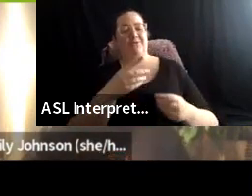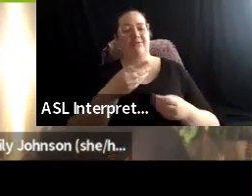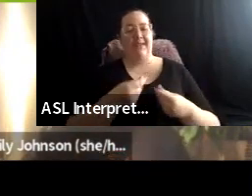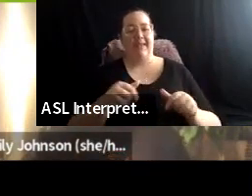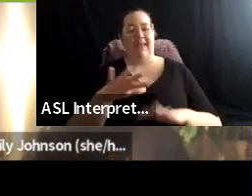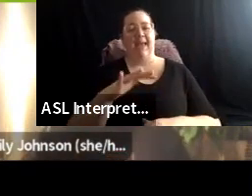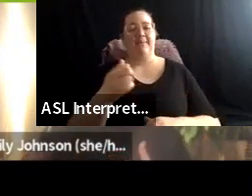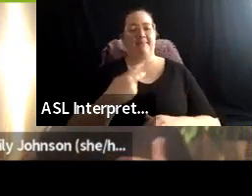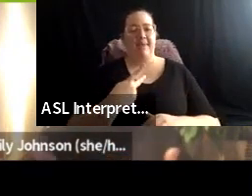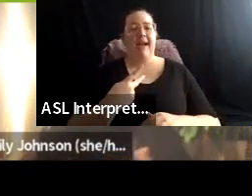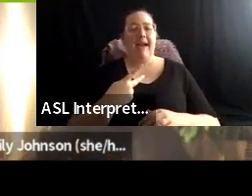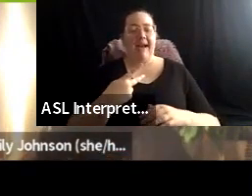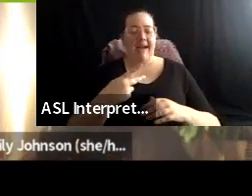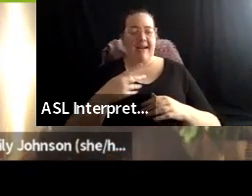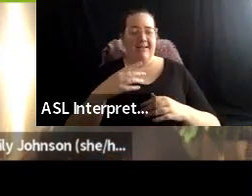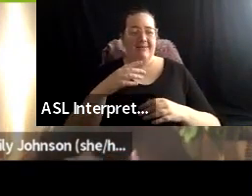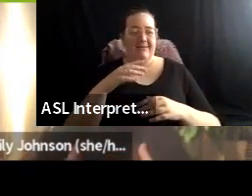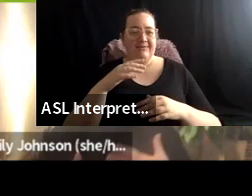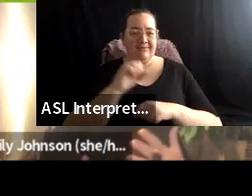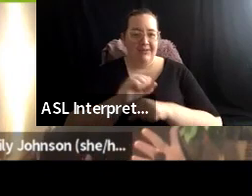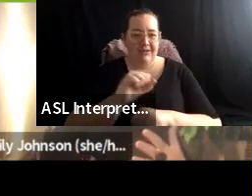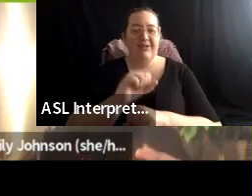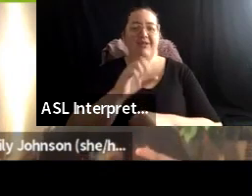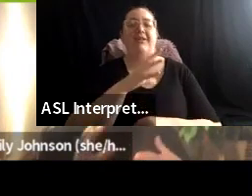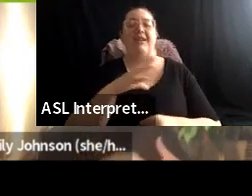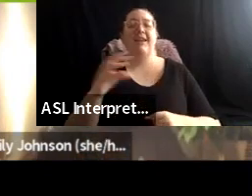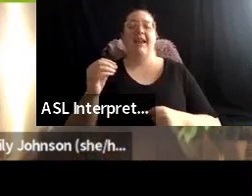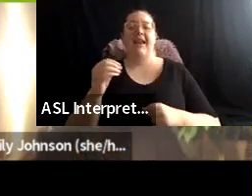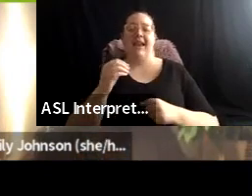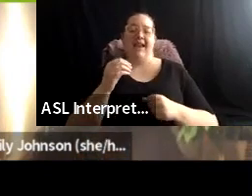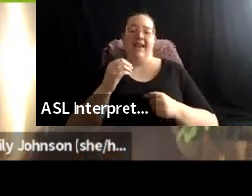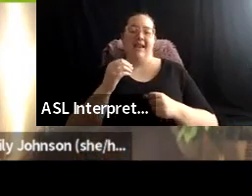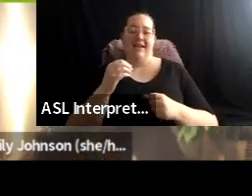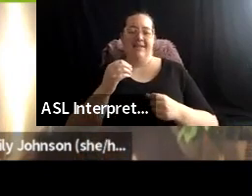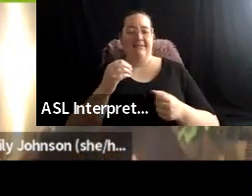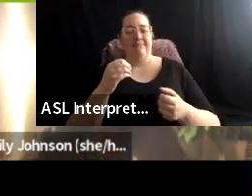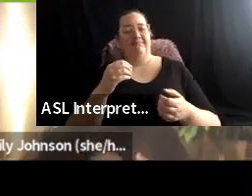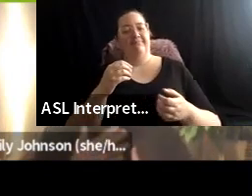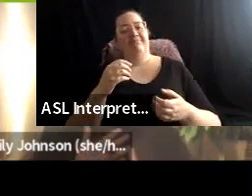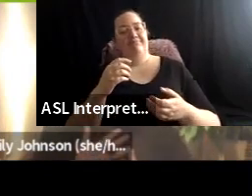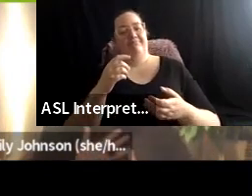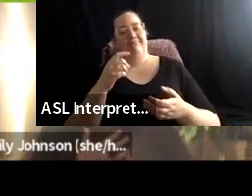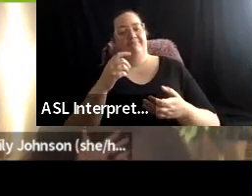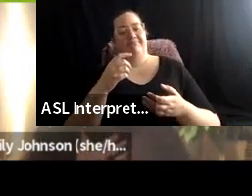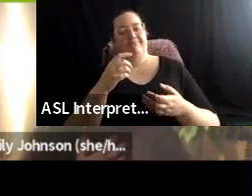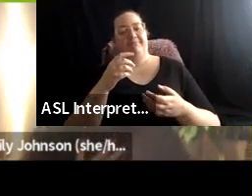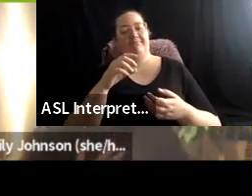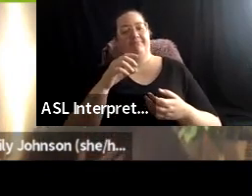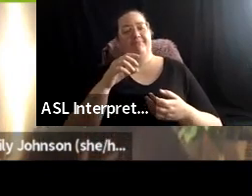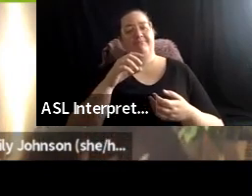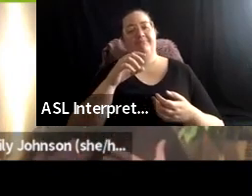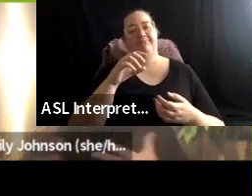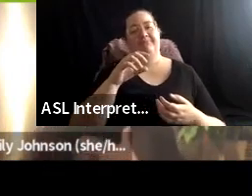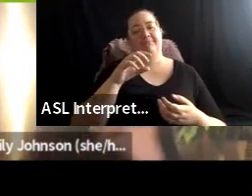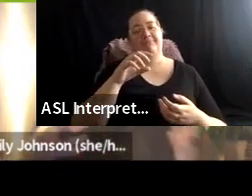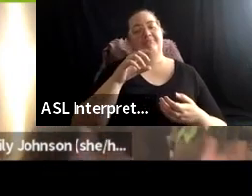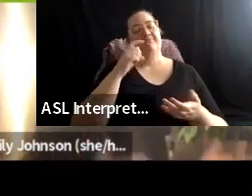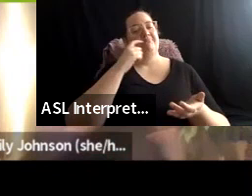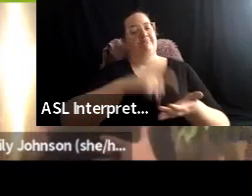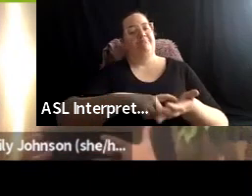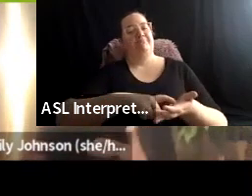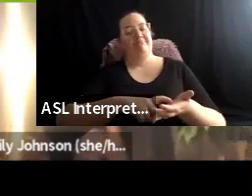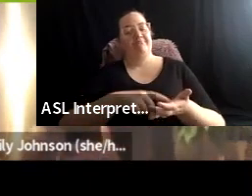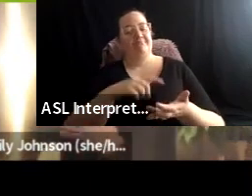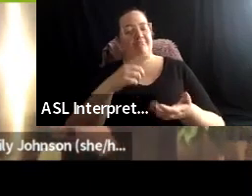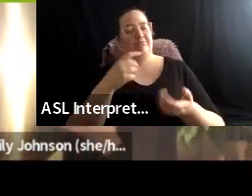um, sovereign nations upon this land they are occupying, so doing that through percentages of ticket sales, uh, we require that a 10 percent of